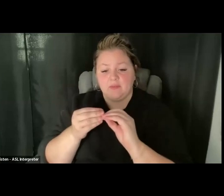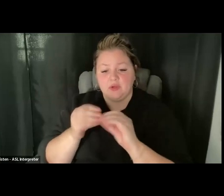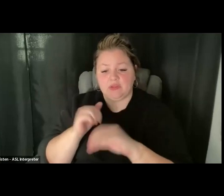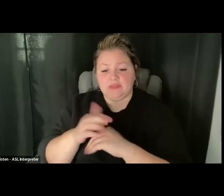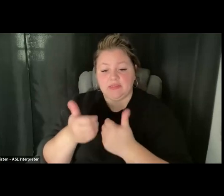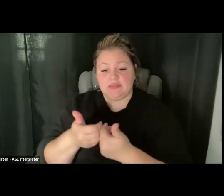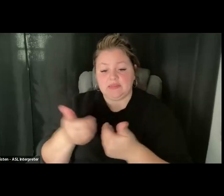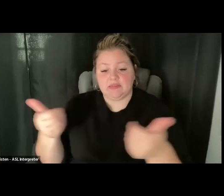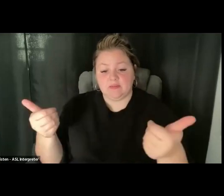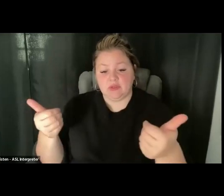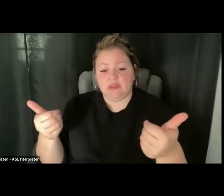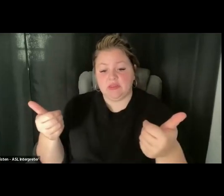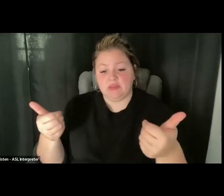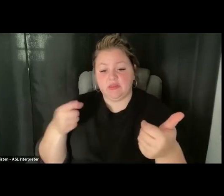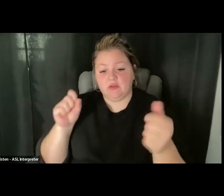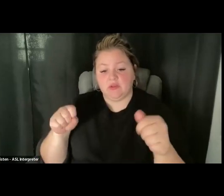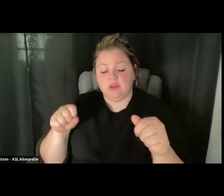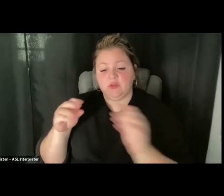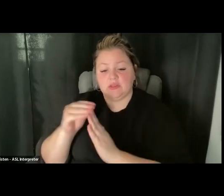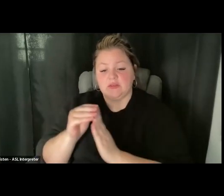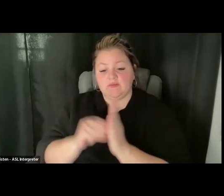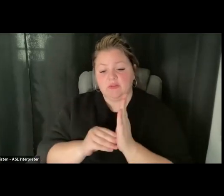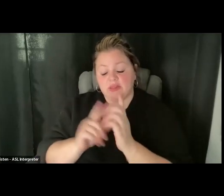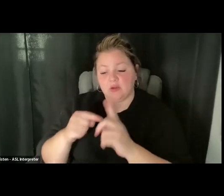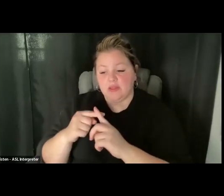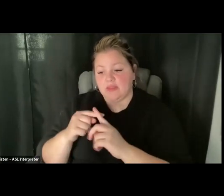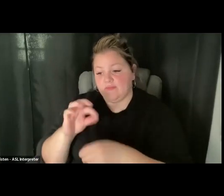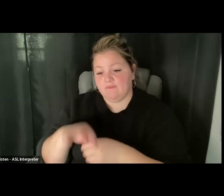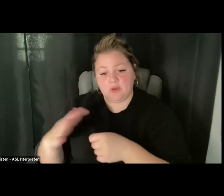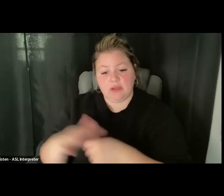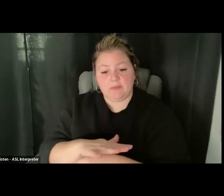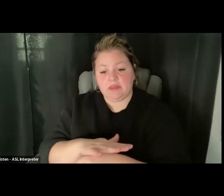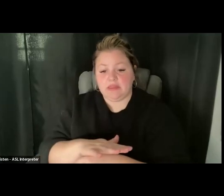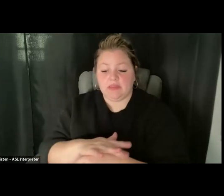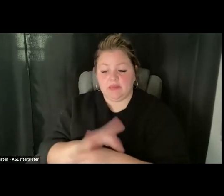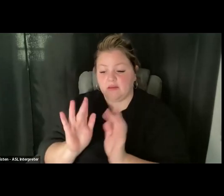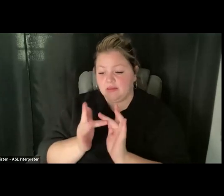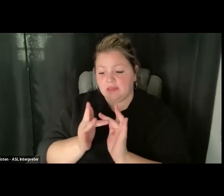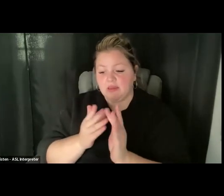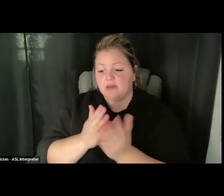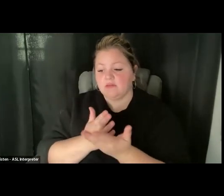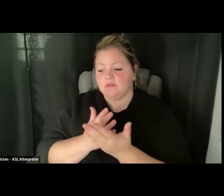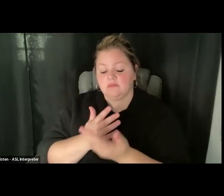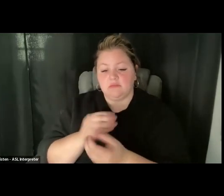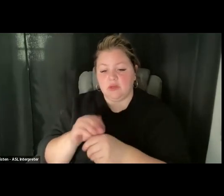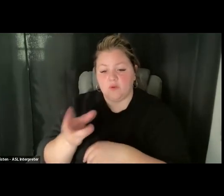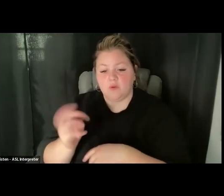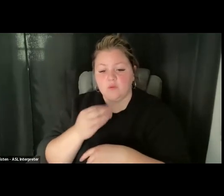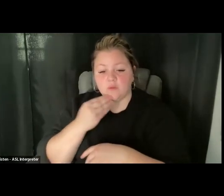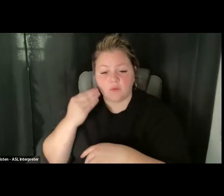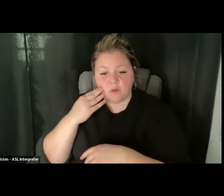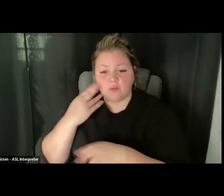then you can do your voting entirely online from the comfort of your home using any sort of